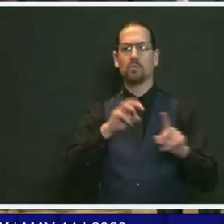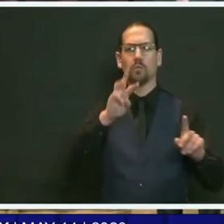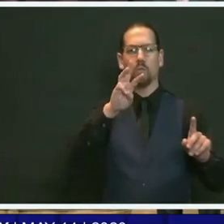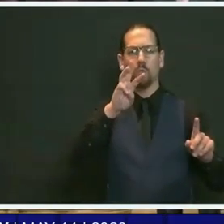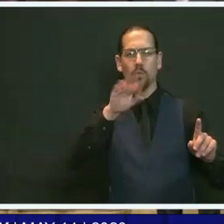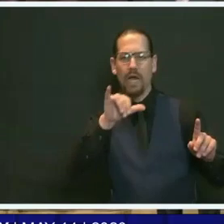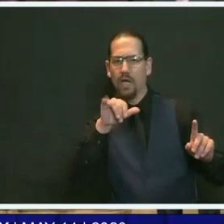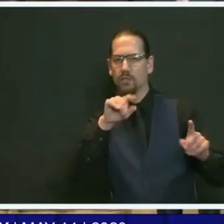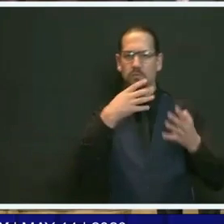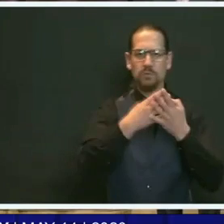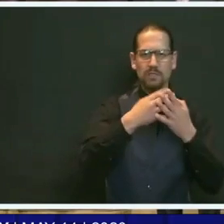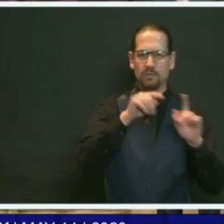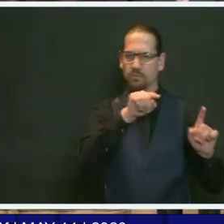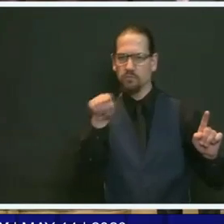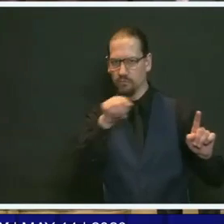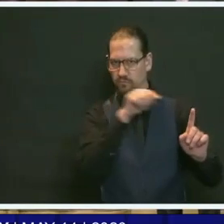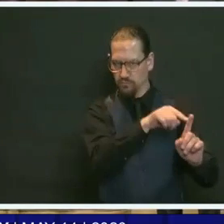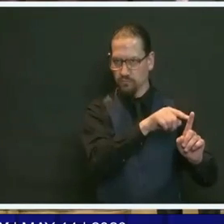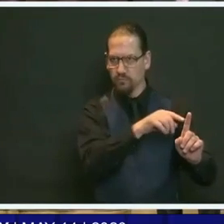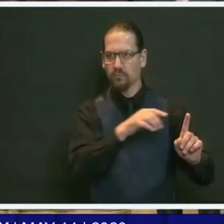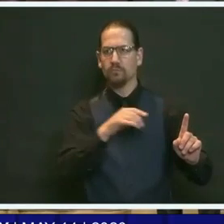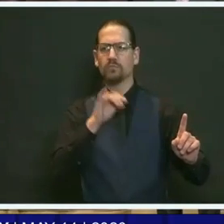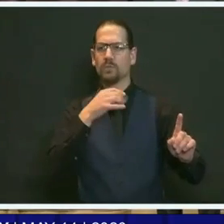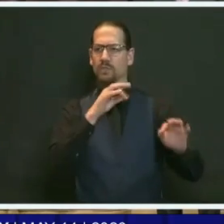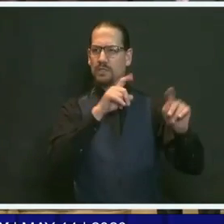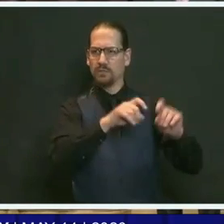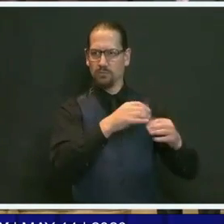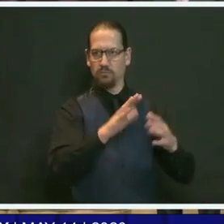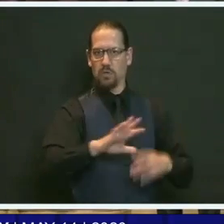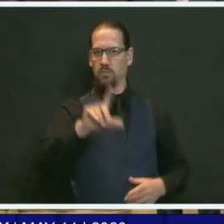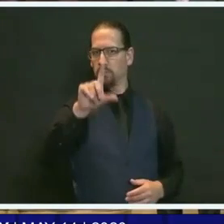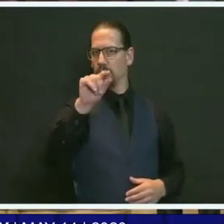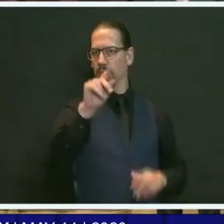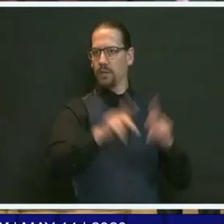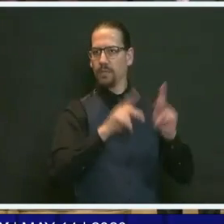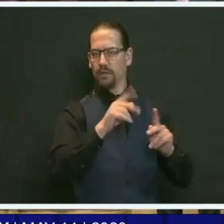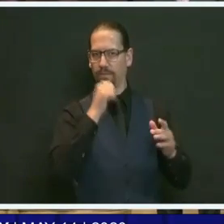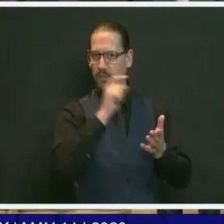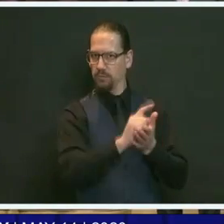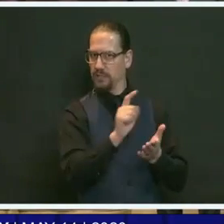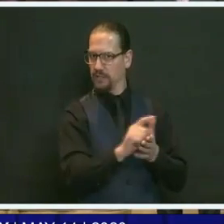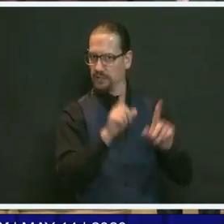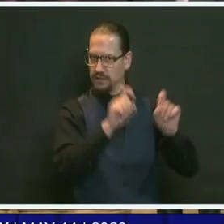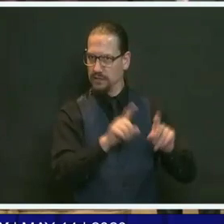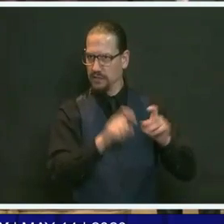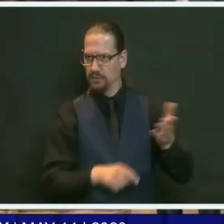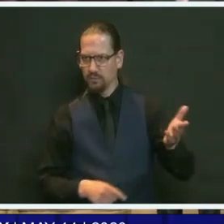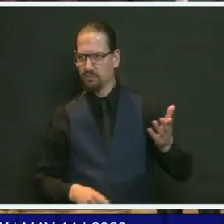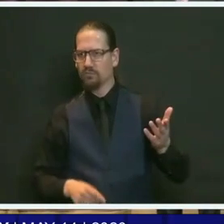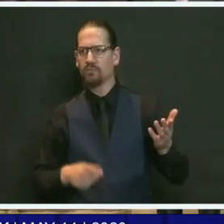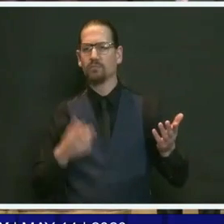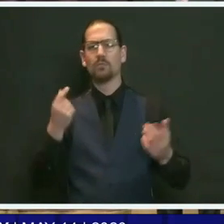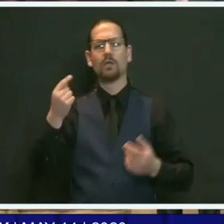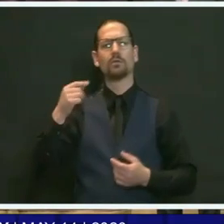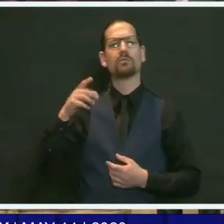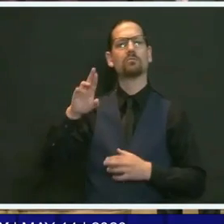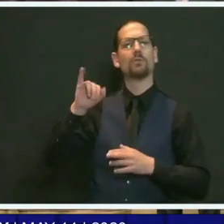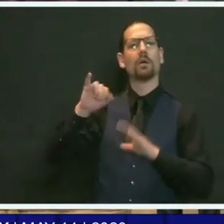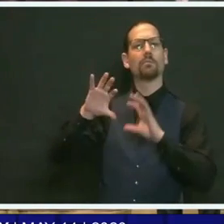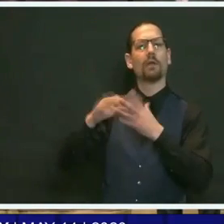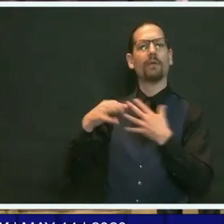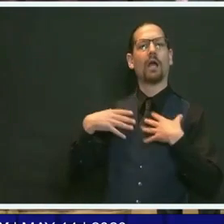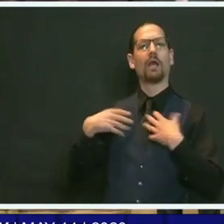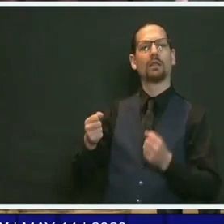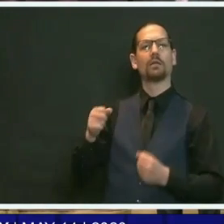about 20 people a week, 20 detainees a week. And what is the Department of Health doing in support